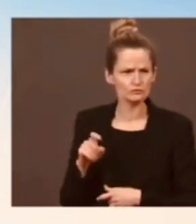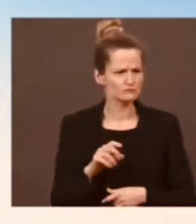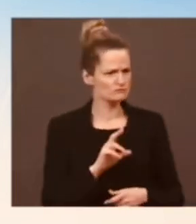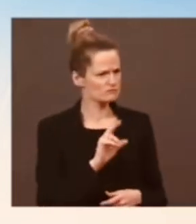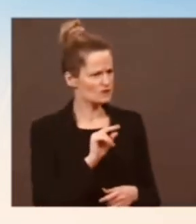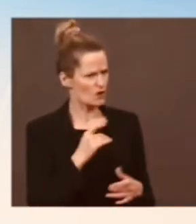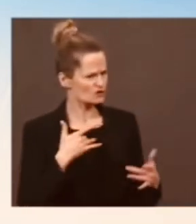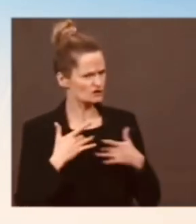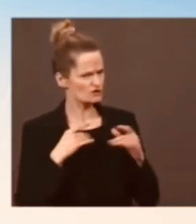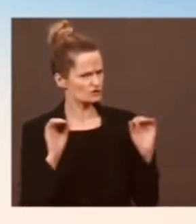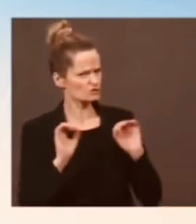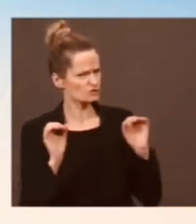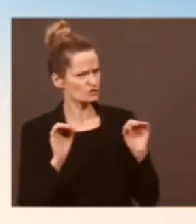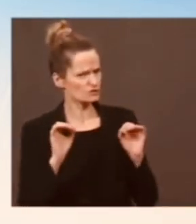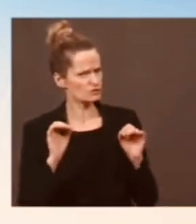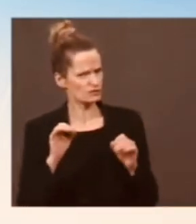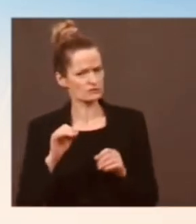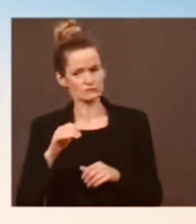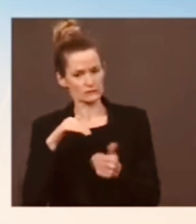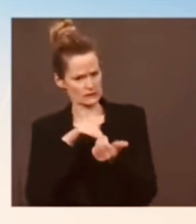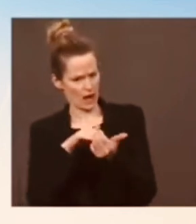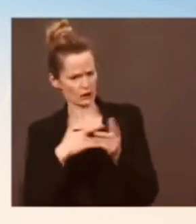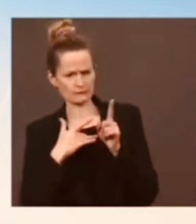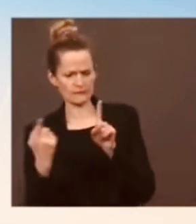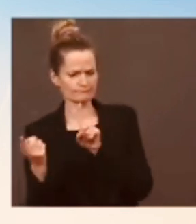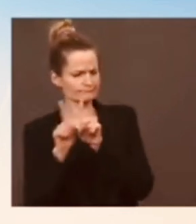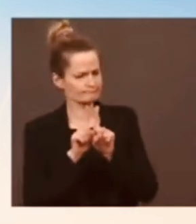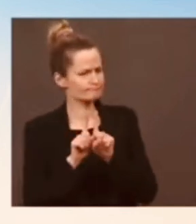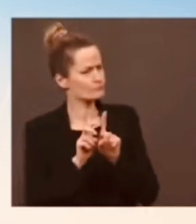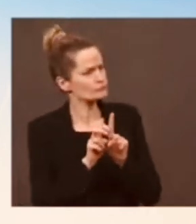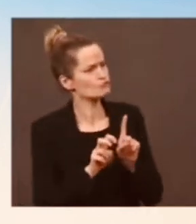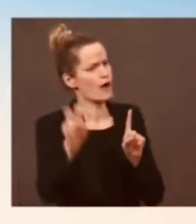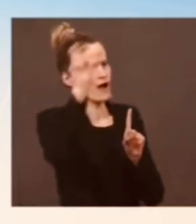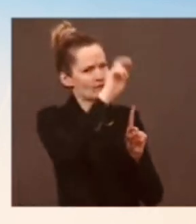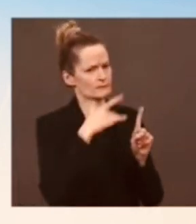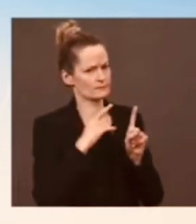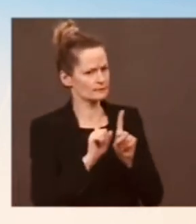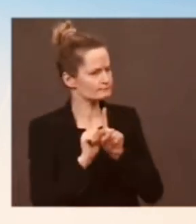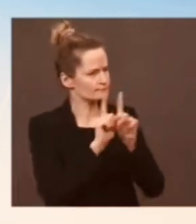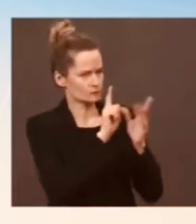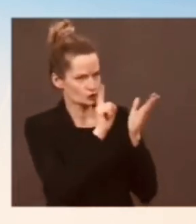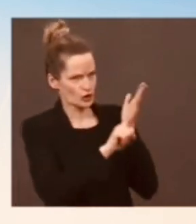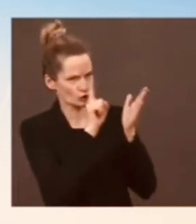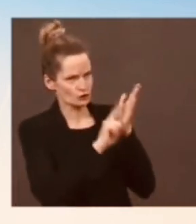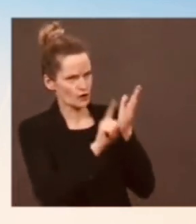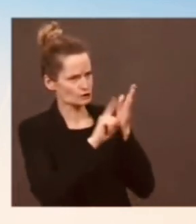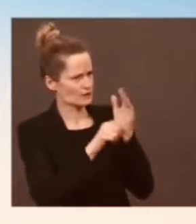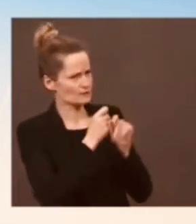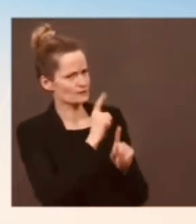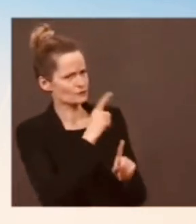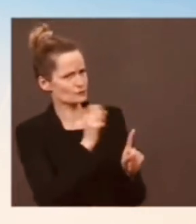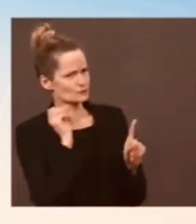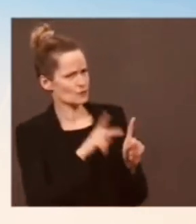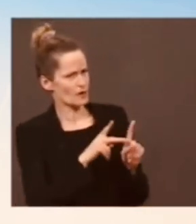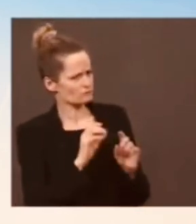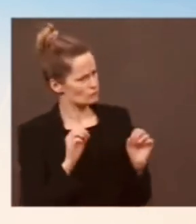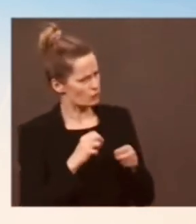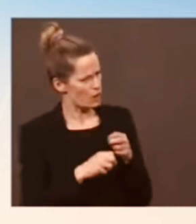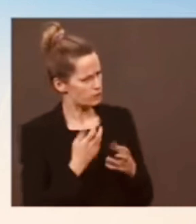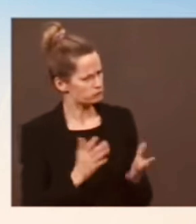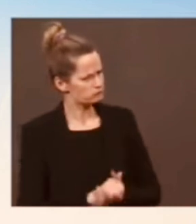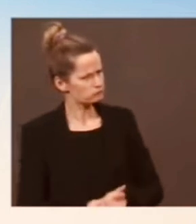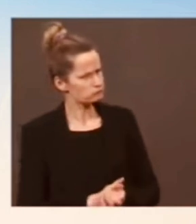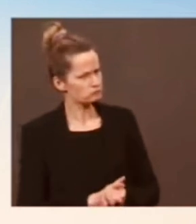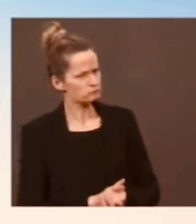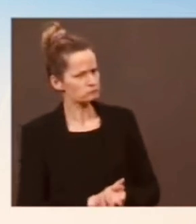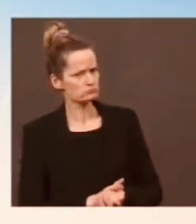obviously, who checks in if it is ever warranted, and certainly that continues to be the case, as it has been since the beginning of his presidency. Is there